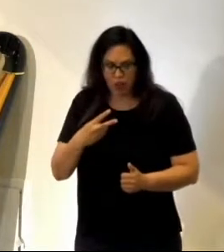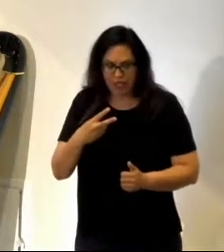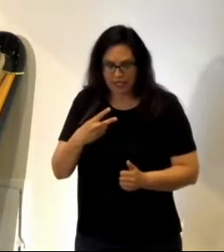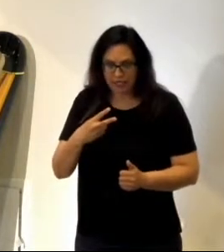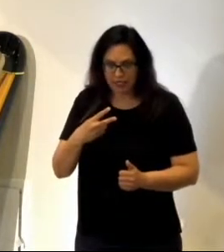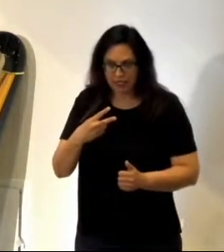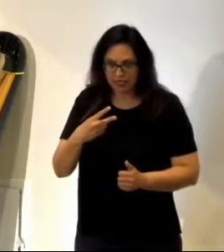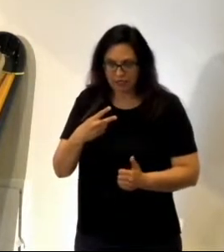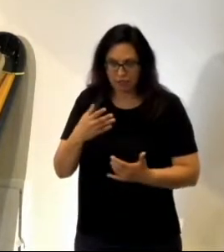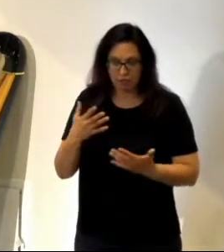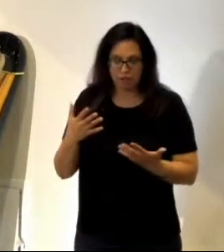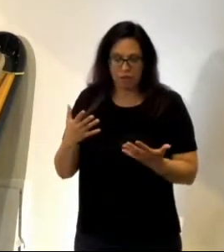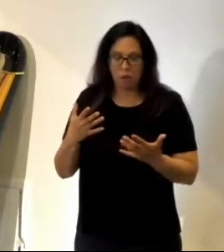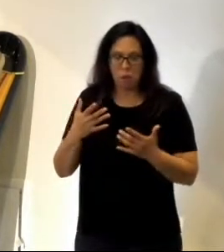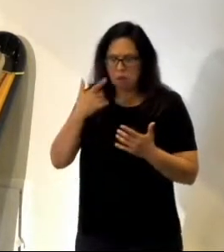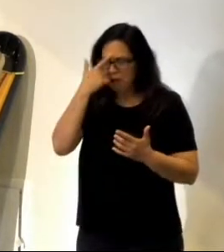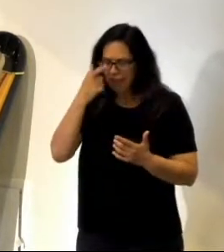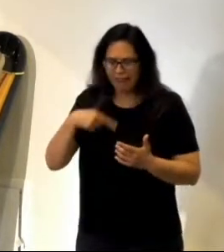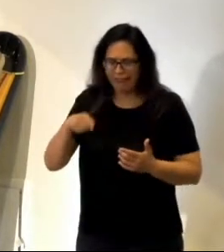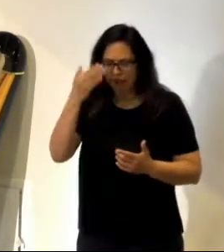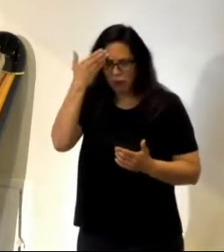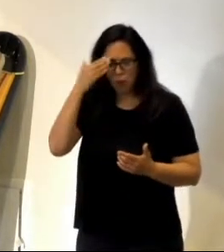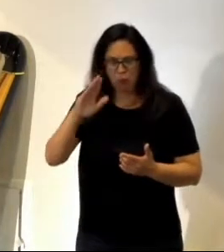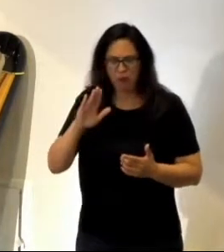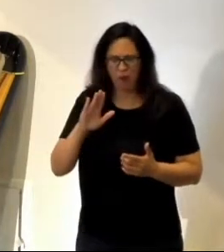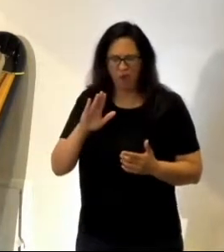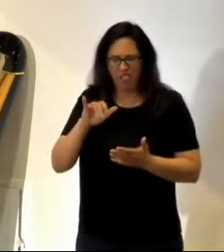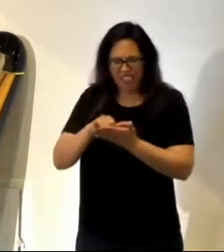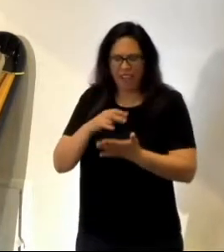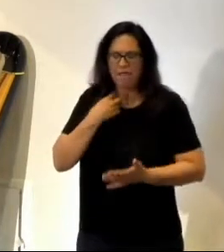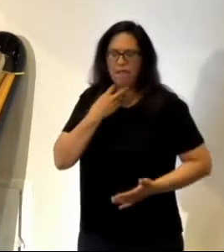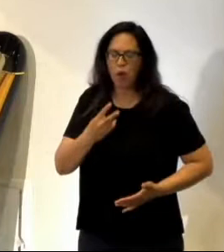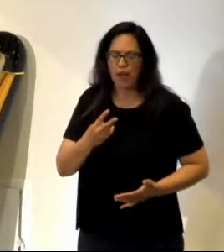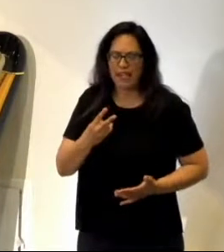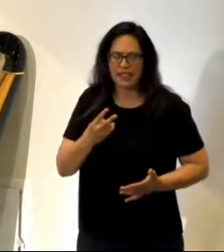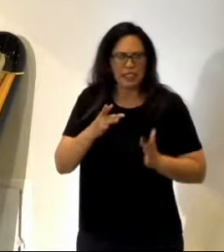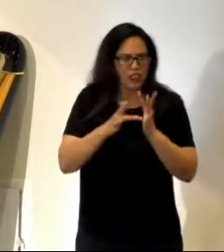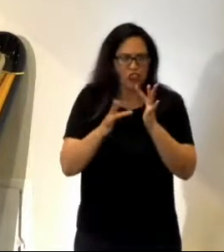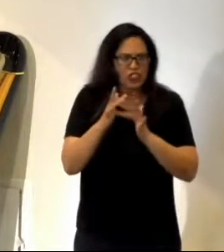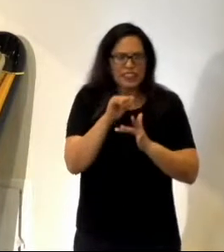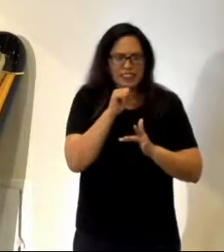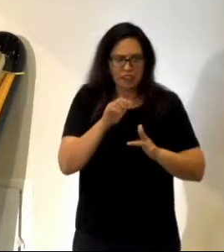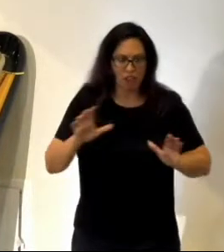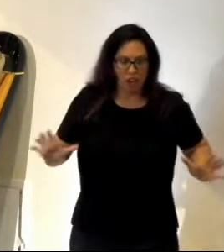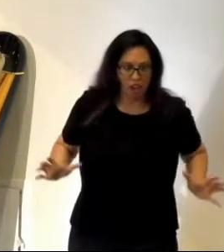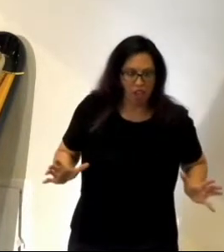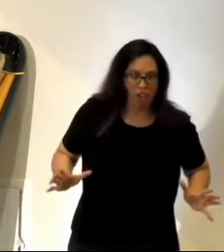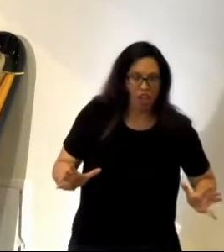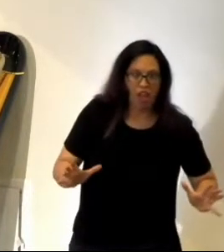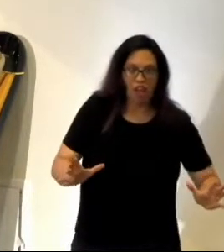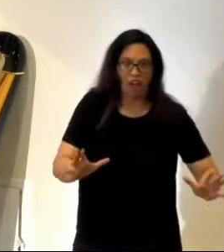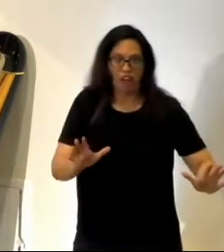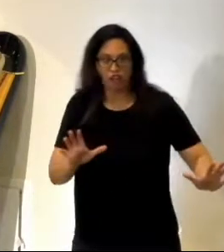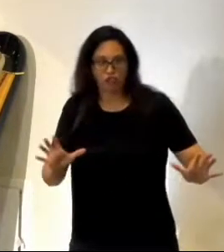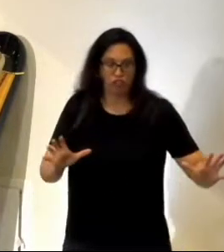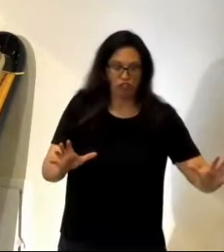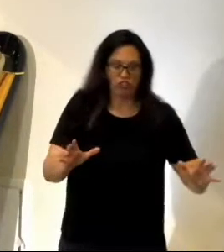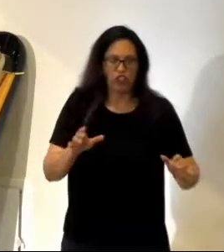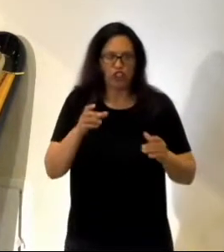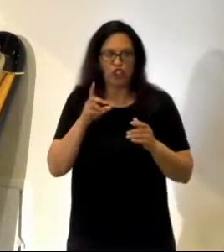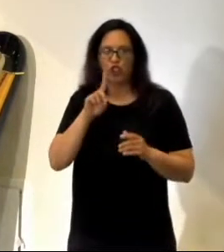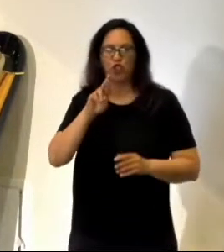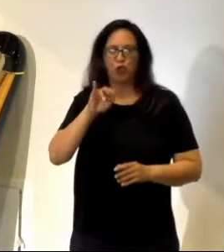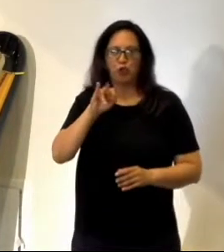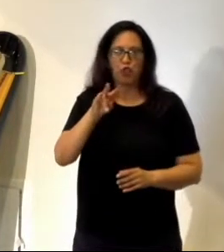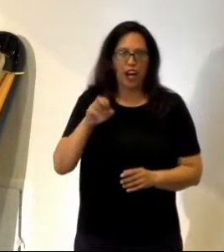the voice of a stranger. See, Jesus doesn't drive us to a certain end. And